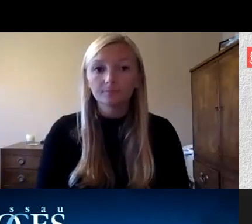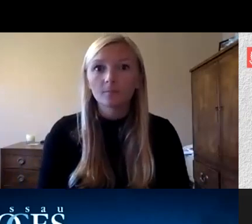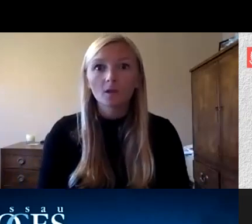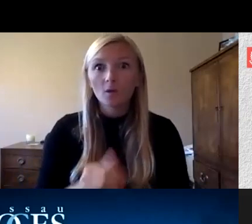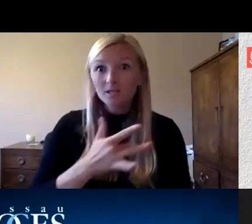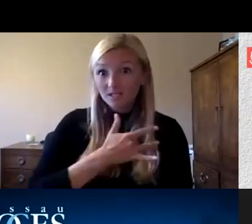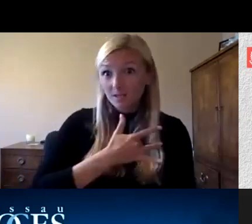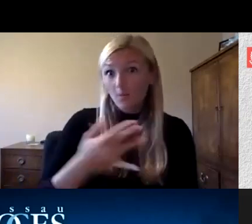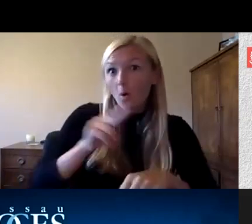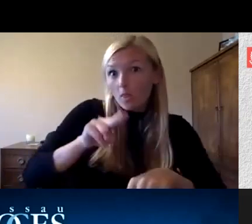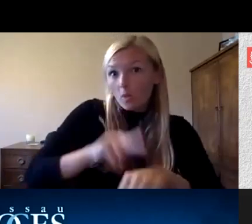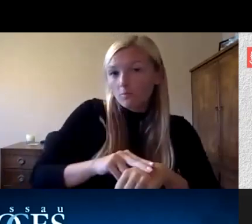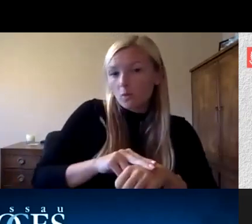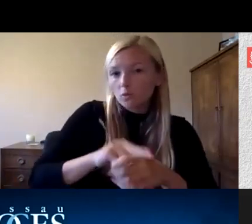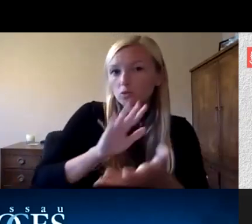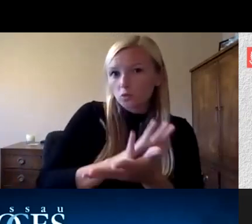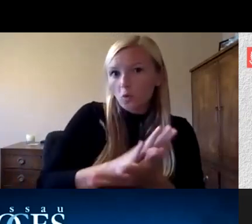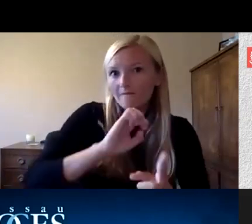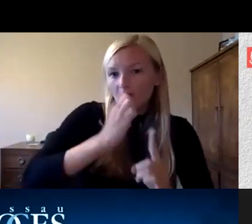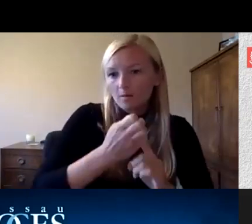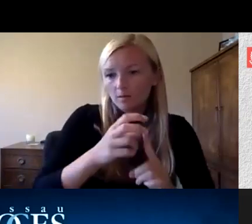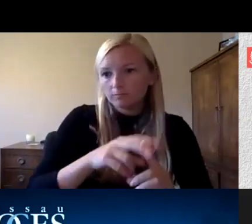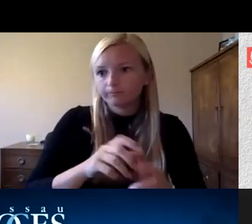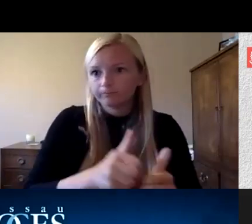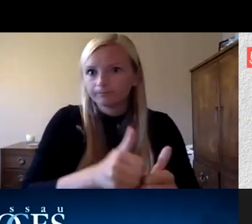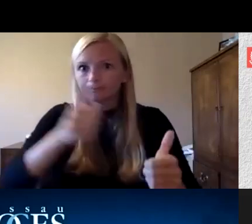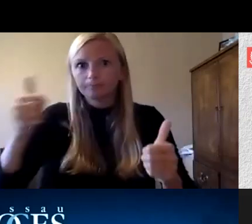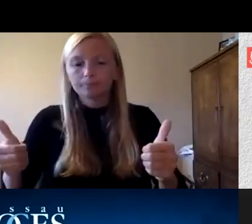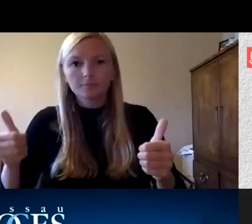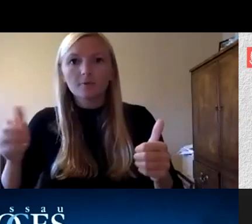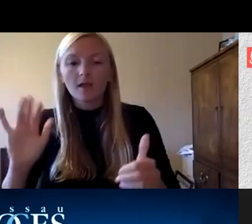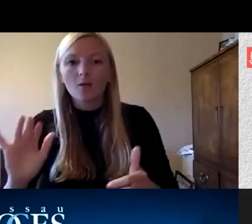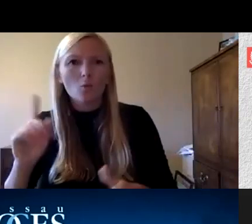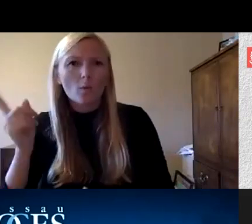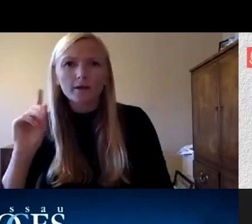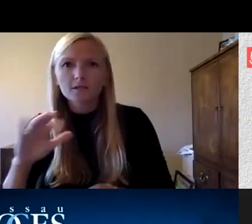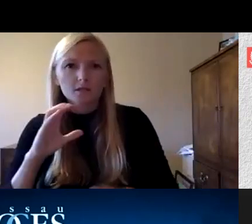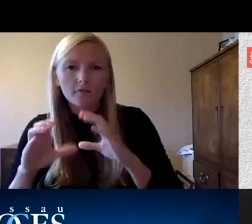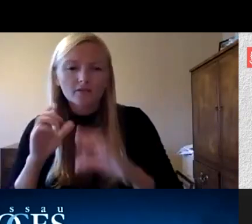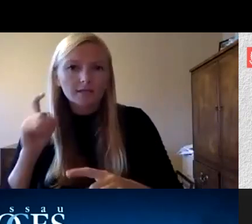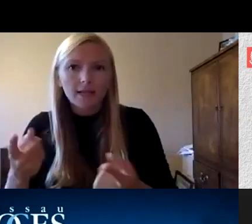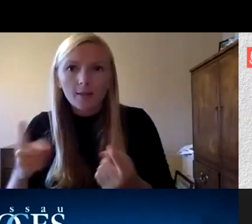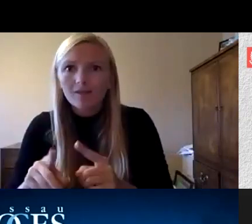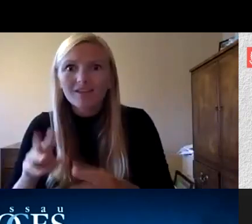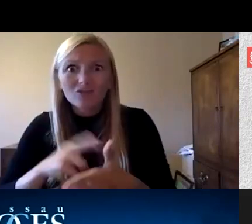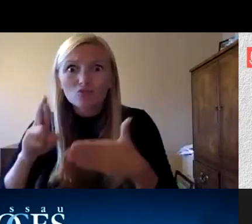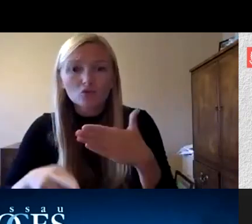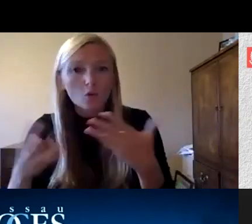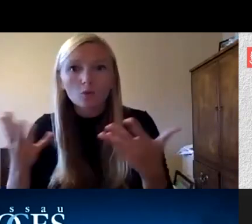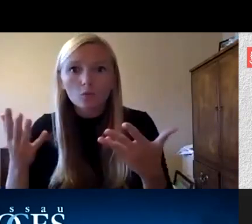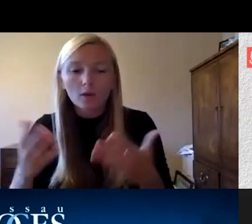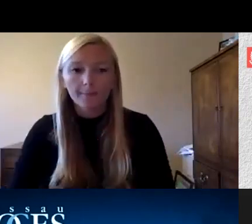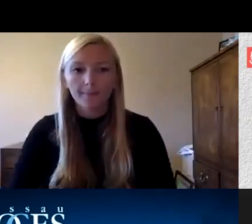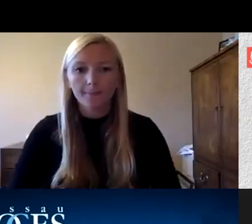normal school environment and and where does the education need to have to happen and how does it need to have to happen and what is the end result in it having to happen